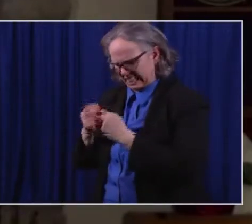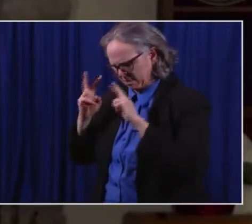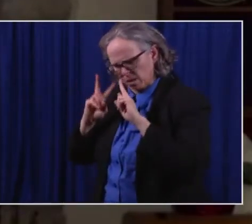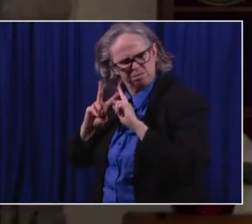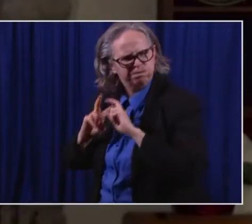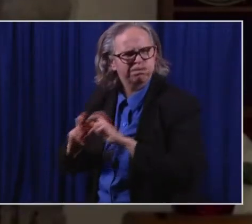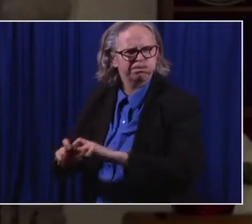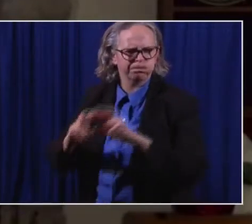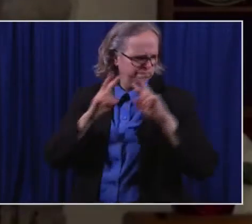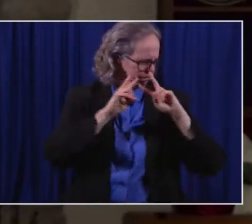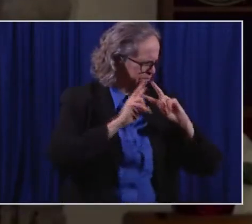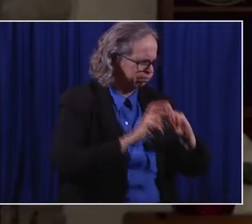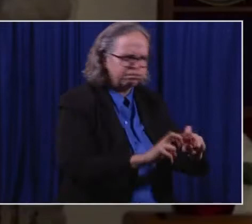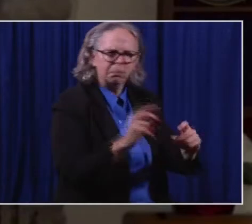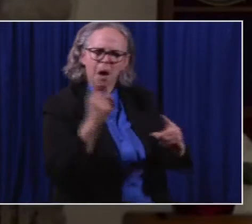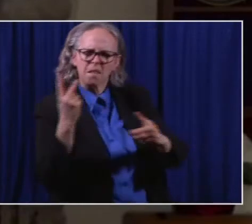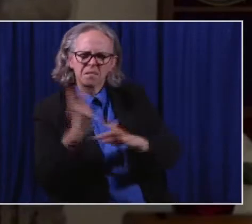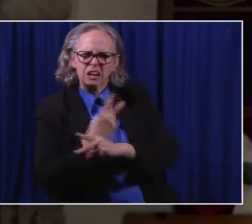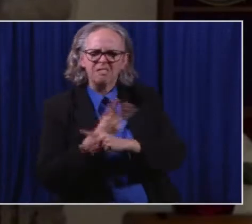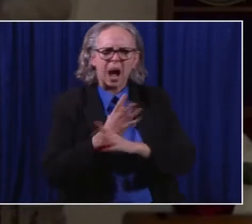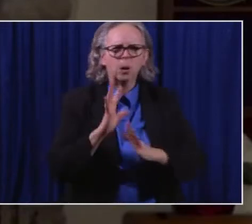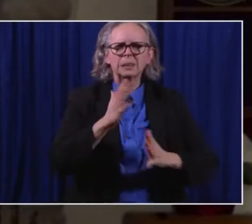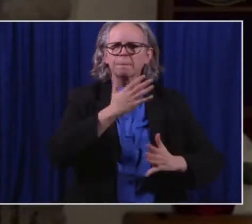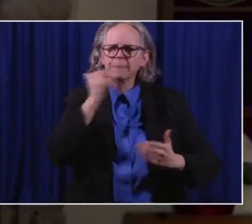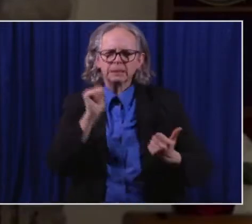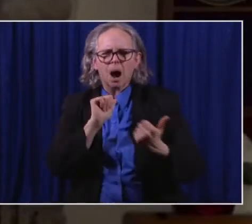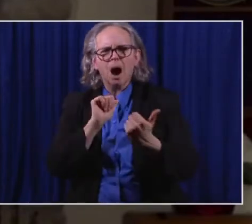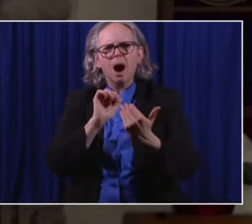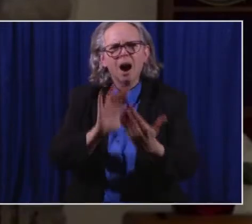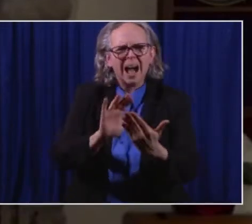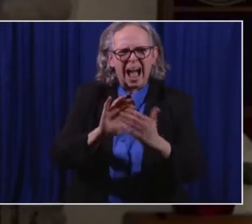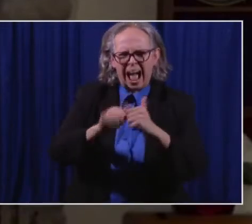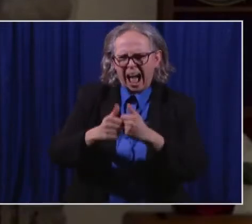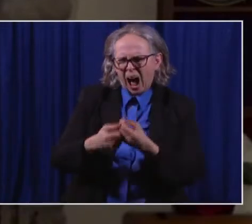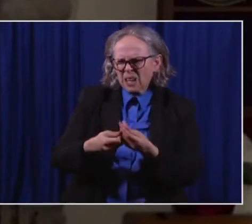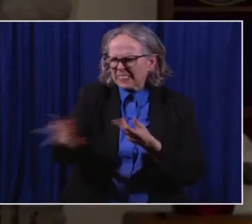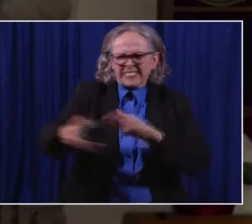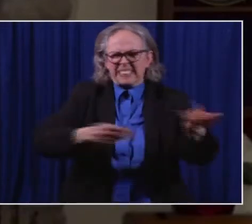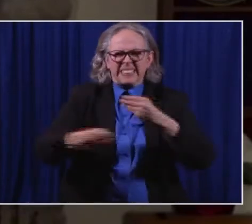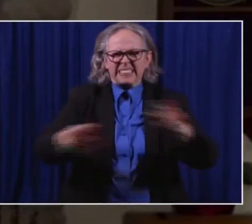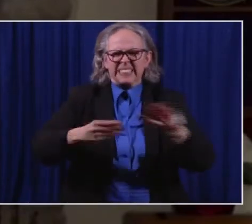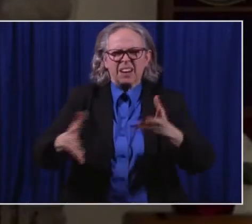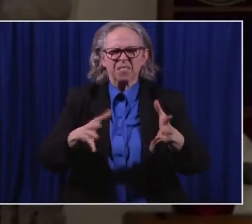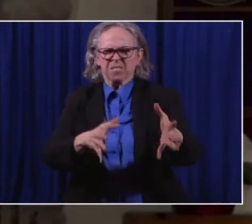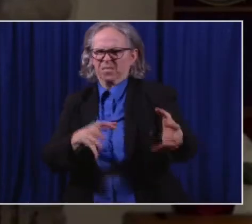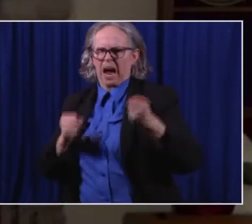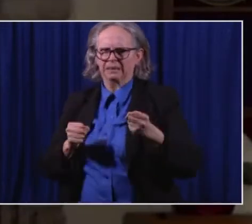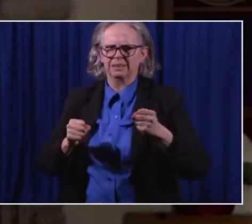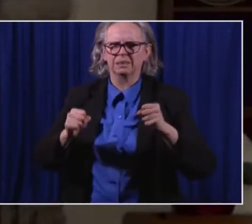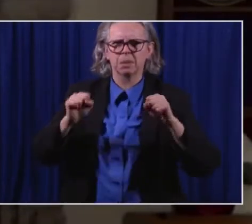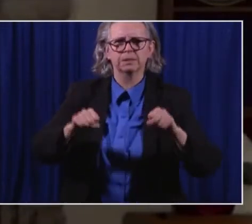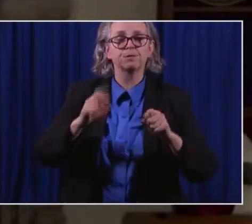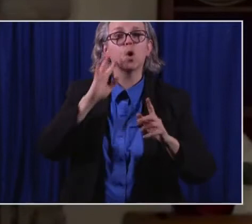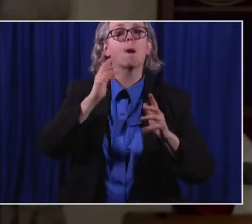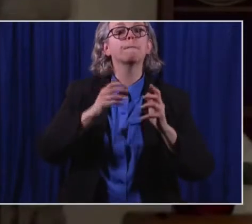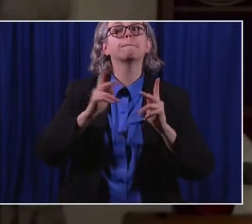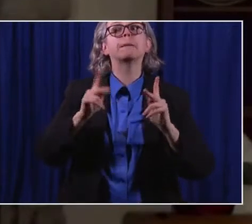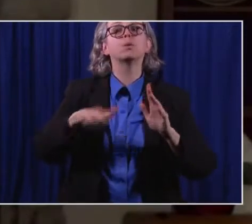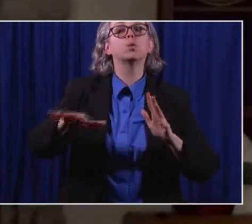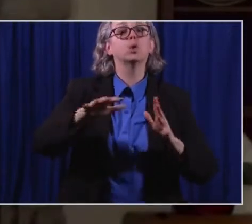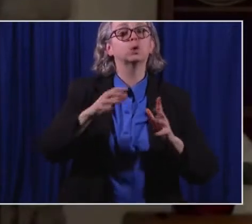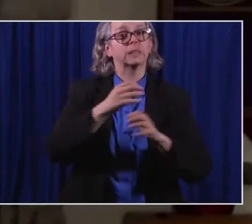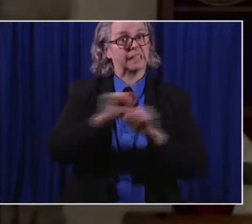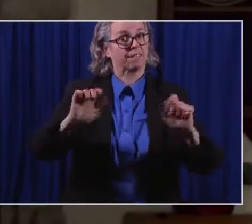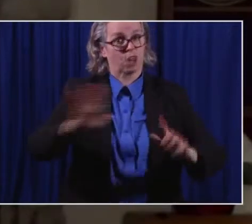How is the best way to get this out as quickly as we can to the most people who are in, in that